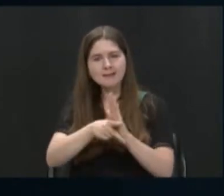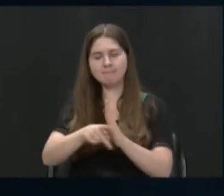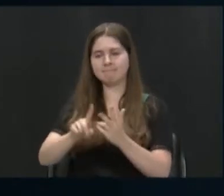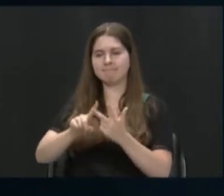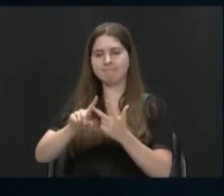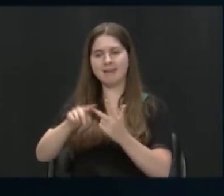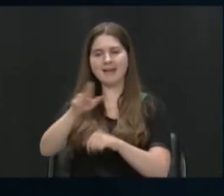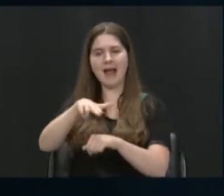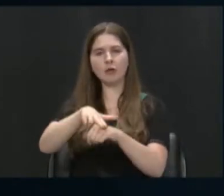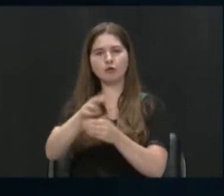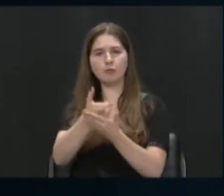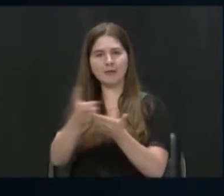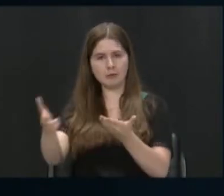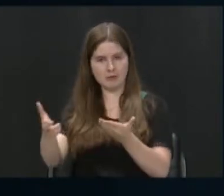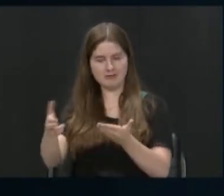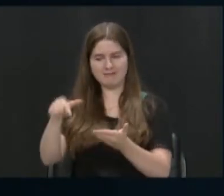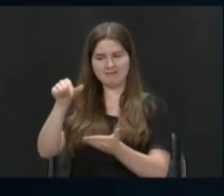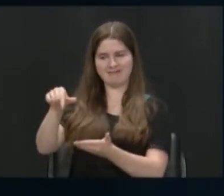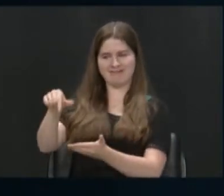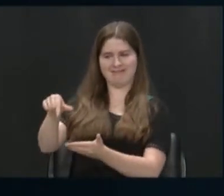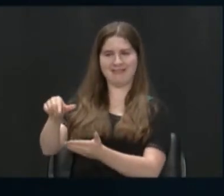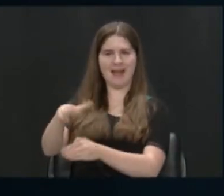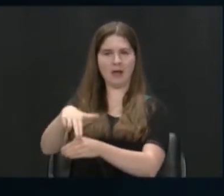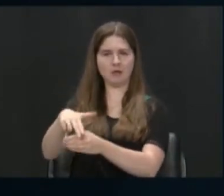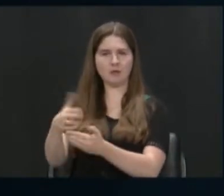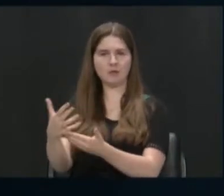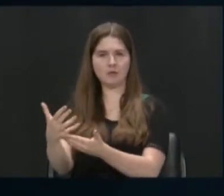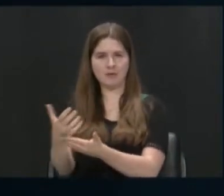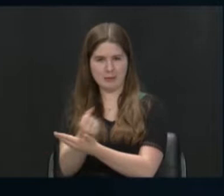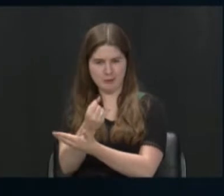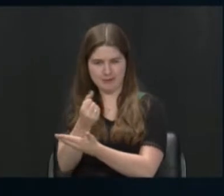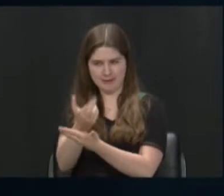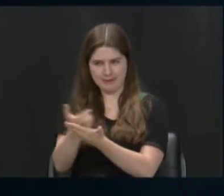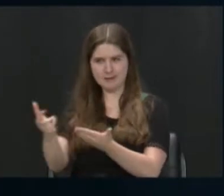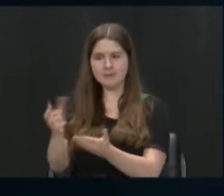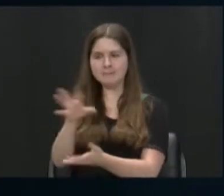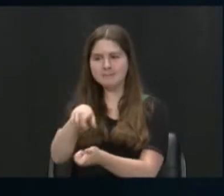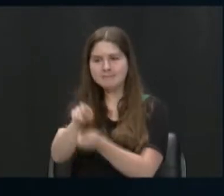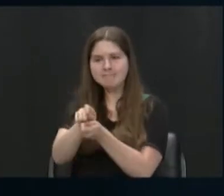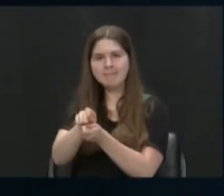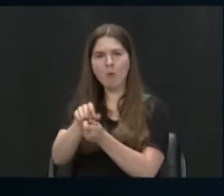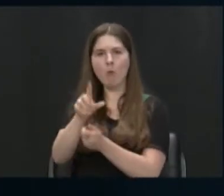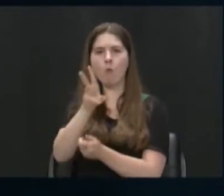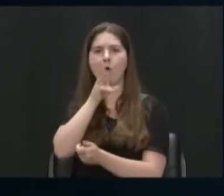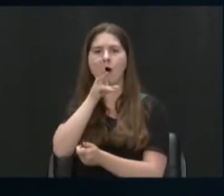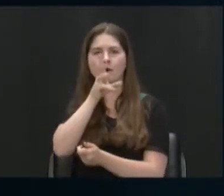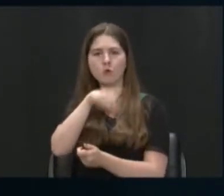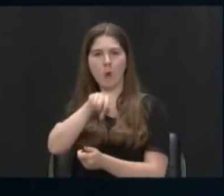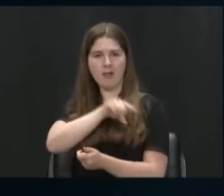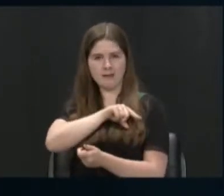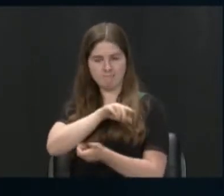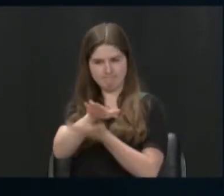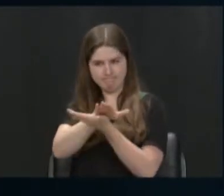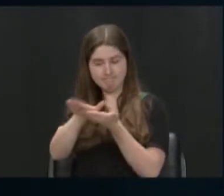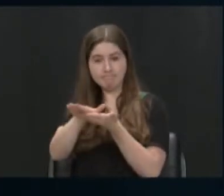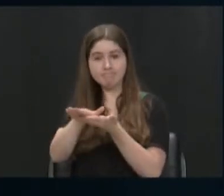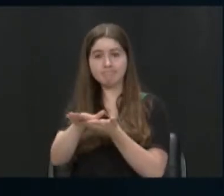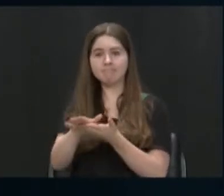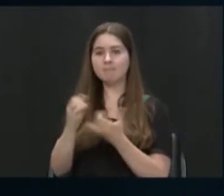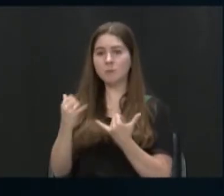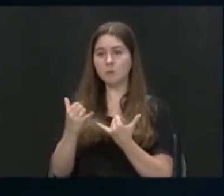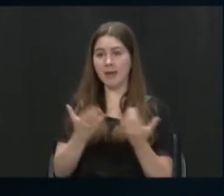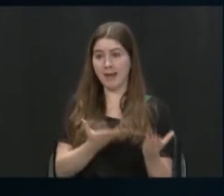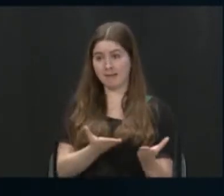we really focus today on that natural resources aspect, specifically on water quality. Our guests today are Leslie King,